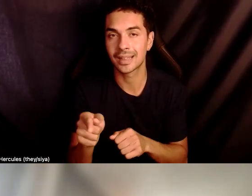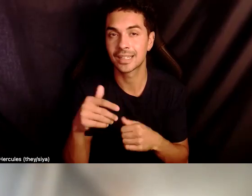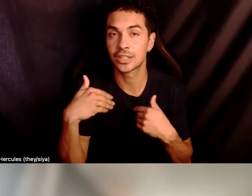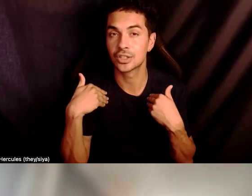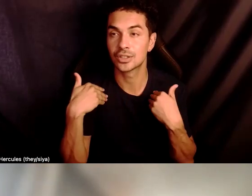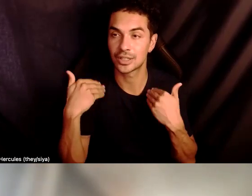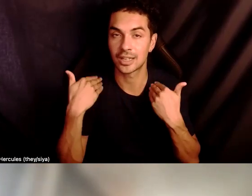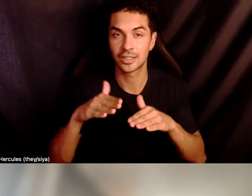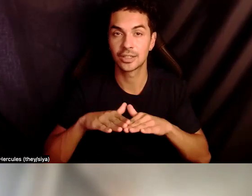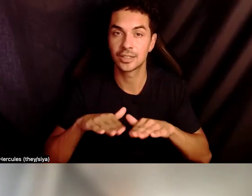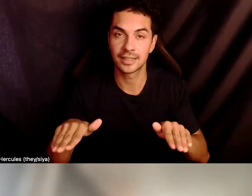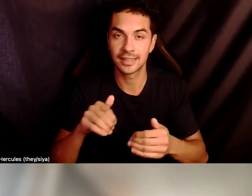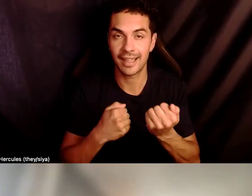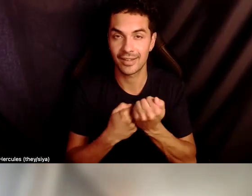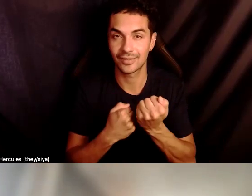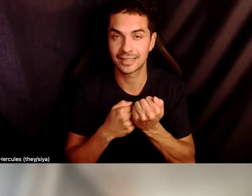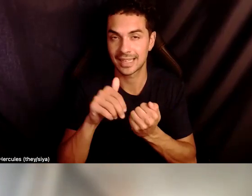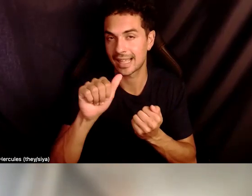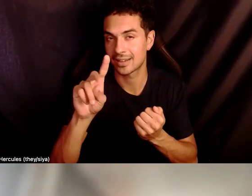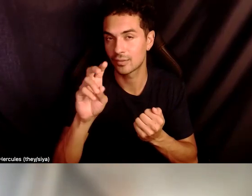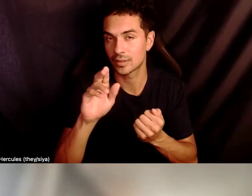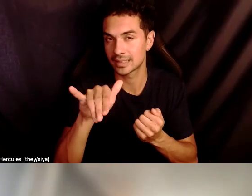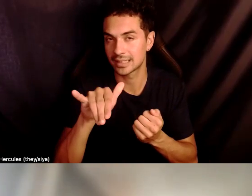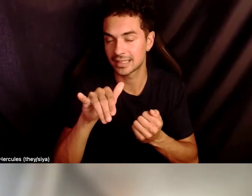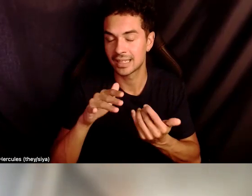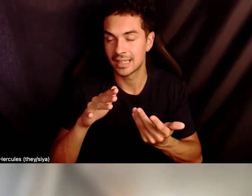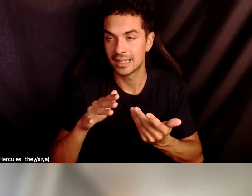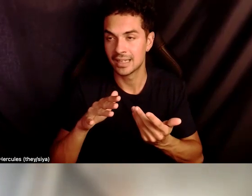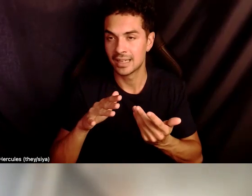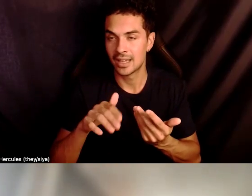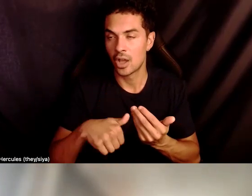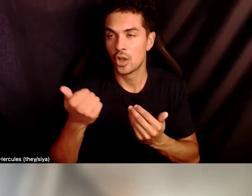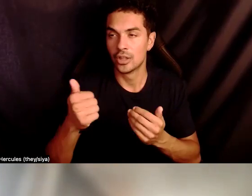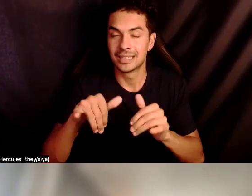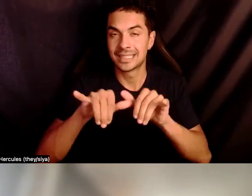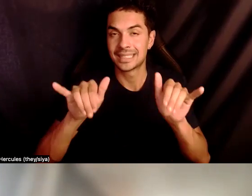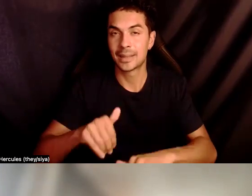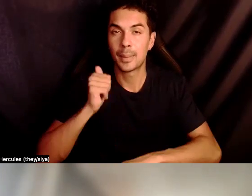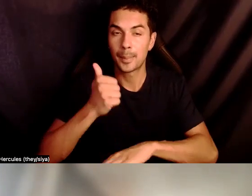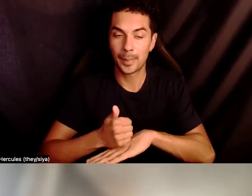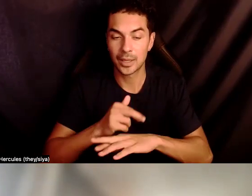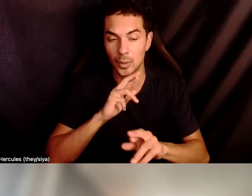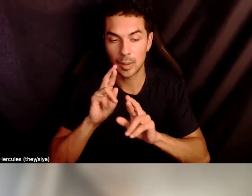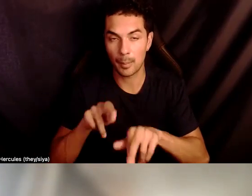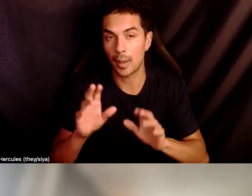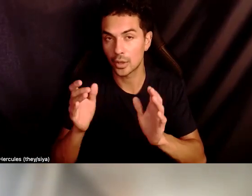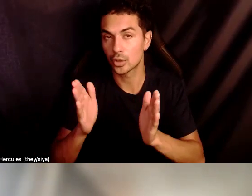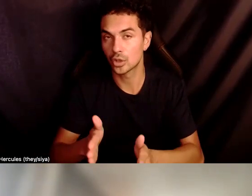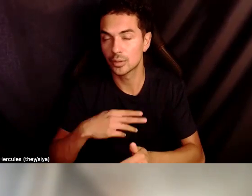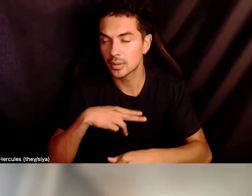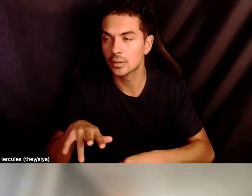advocacy center, it was, you know, very different than the other systems-based responders in those situations.